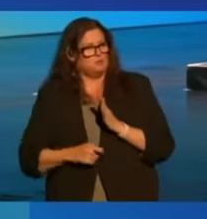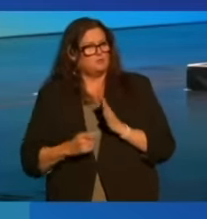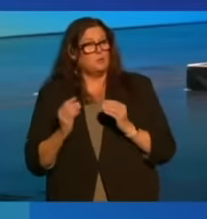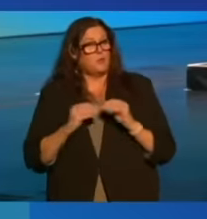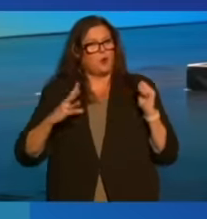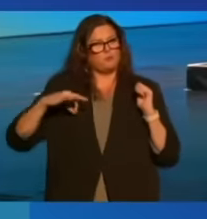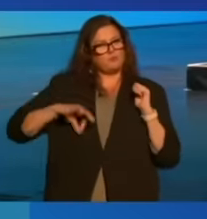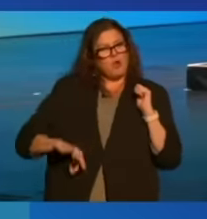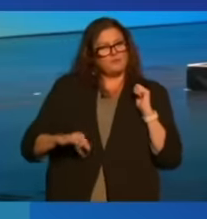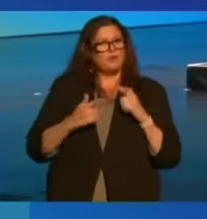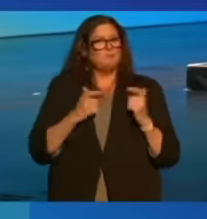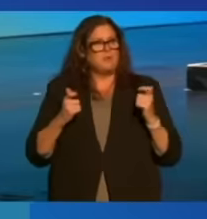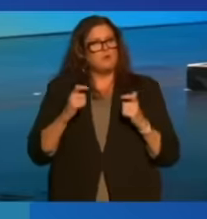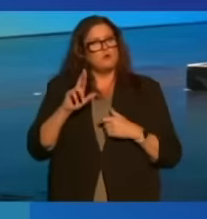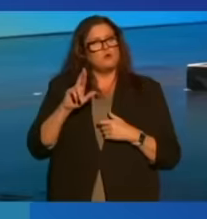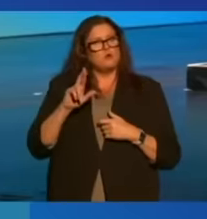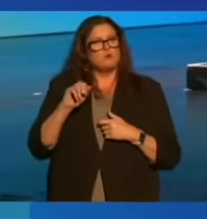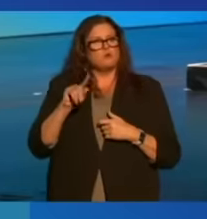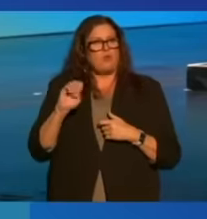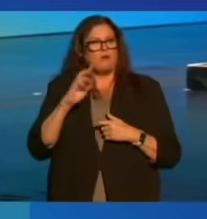profits, a bigger rate of return.